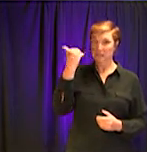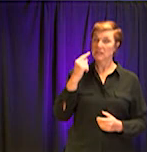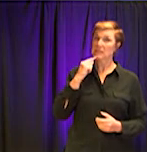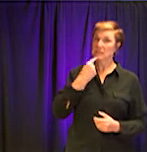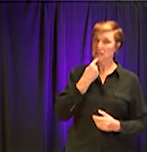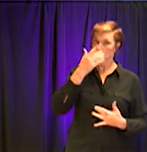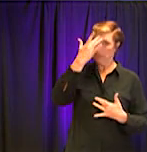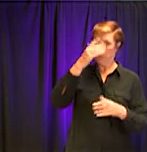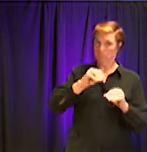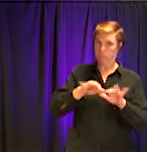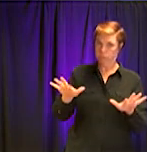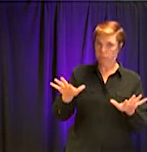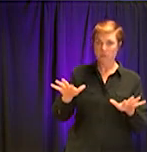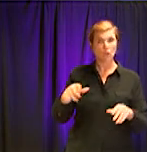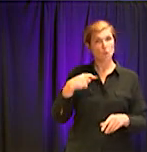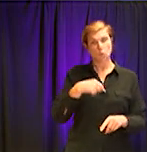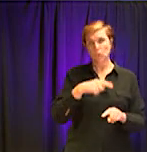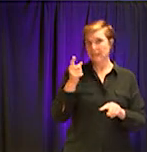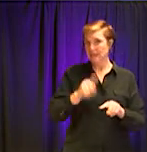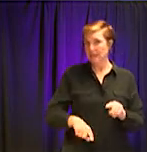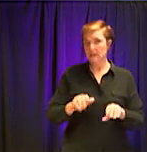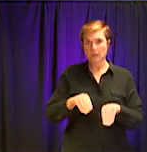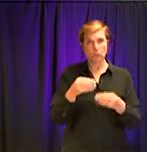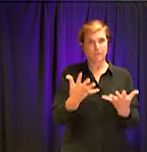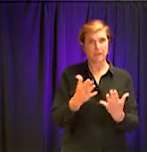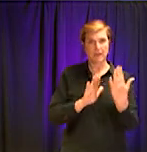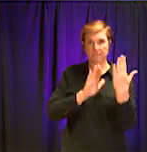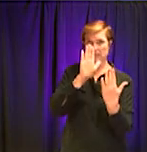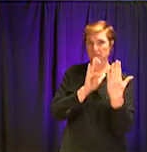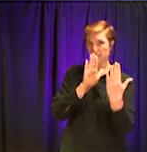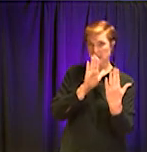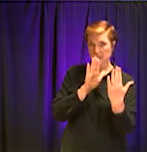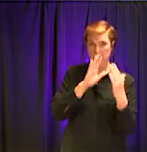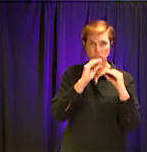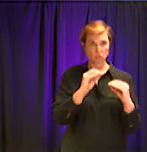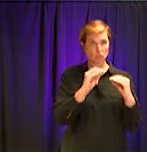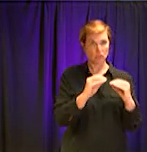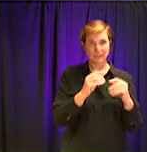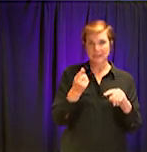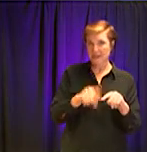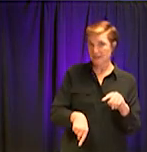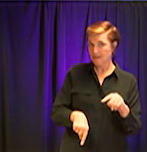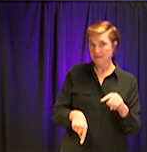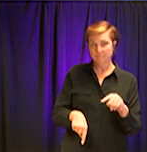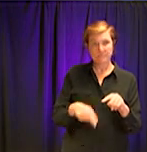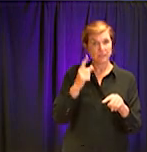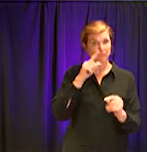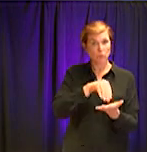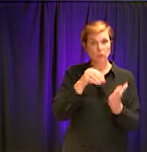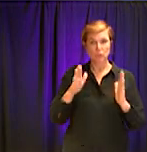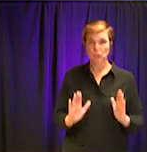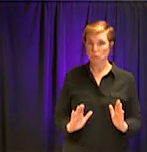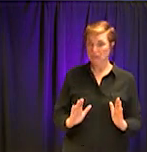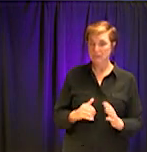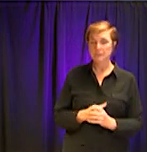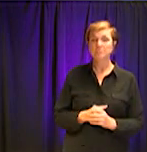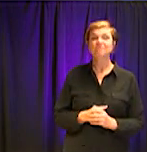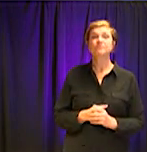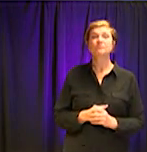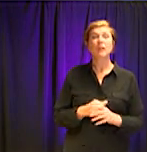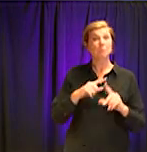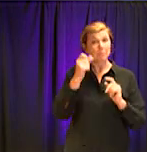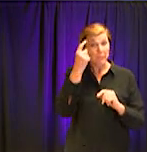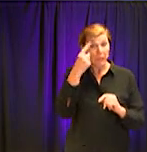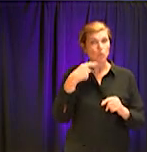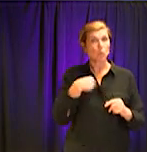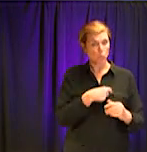in-person instruction for our students with 504s and IEPs. But what we have done, we have put in place